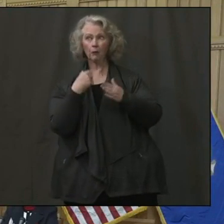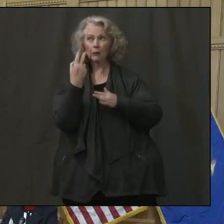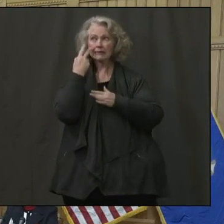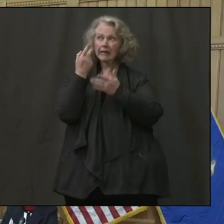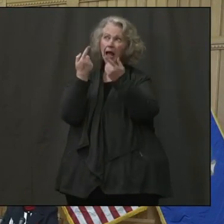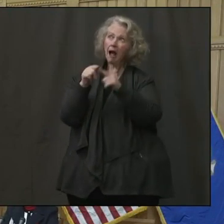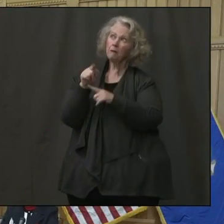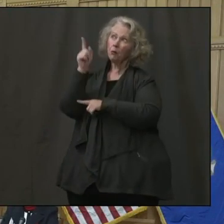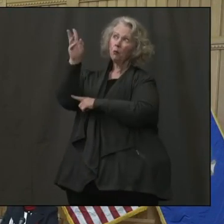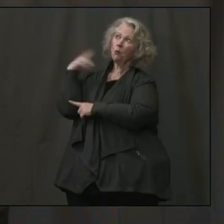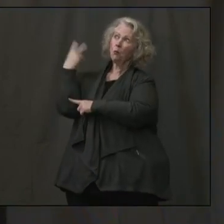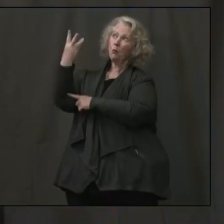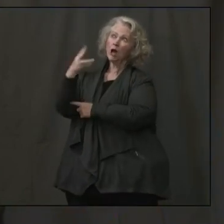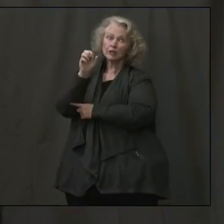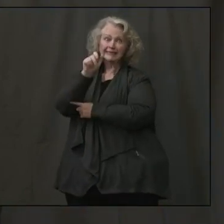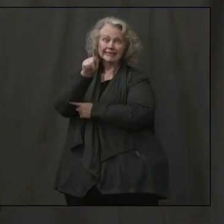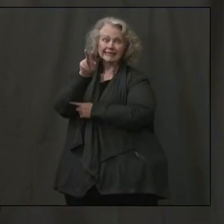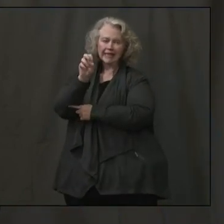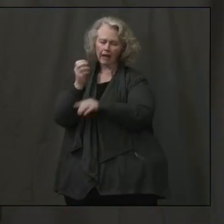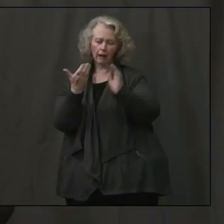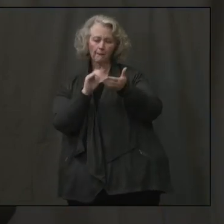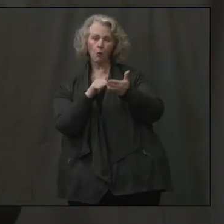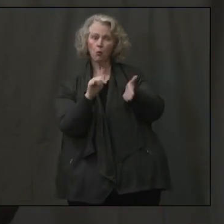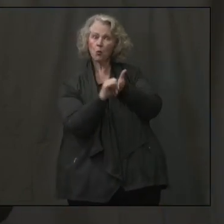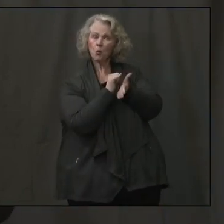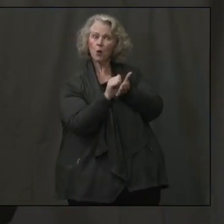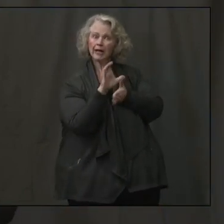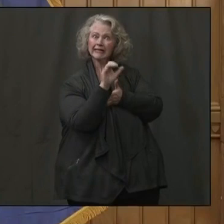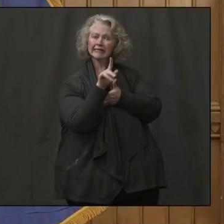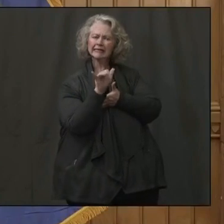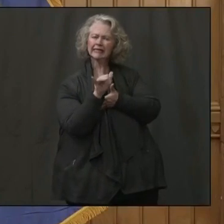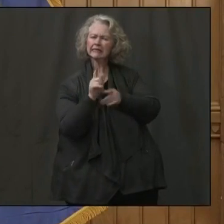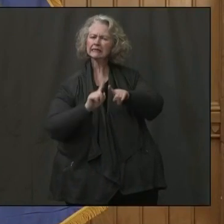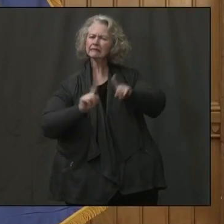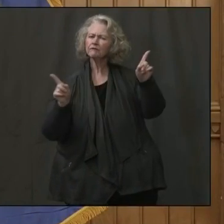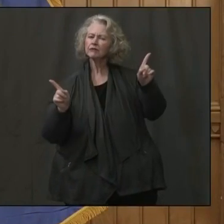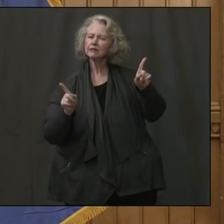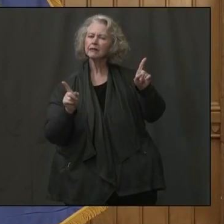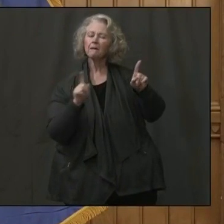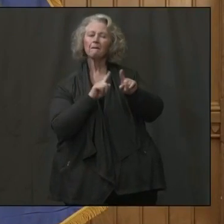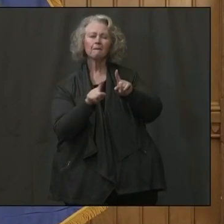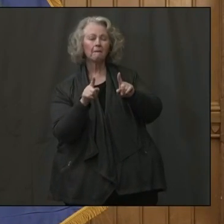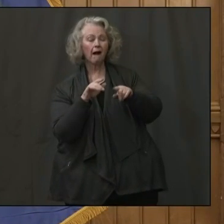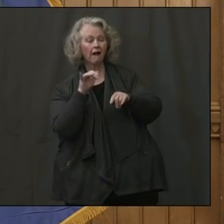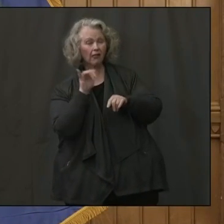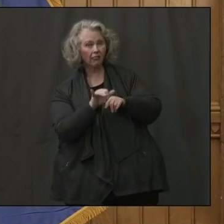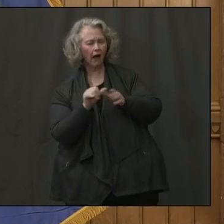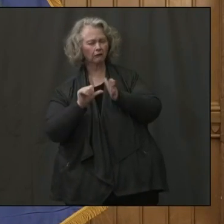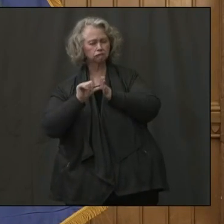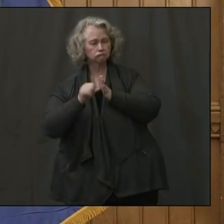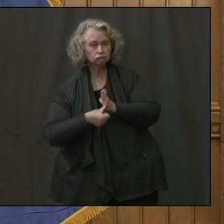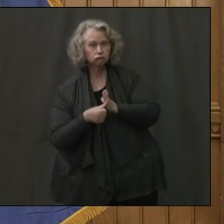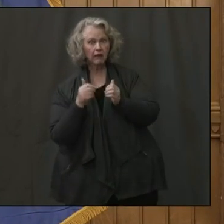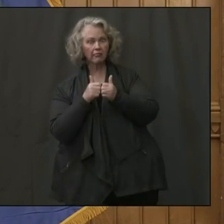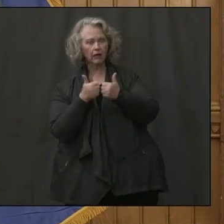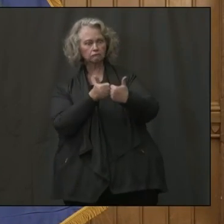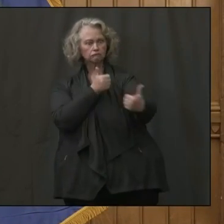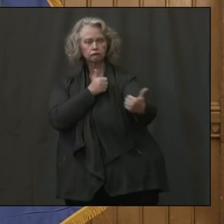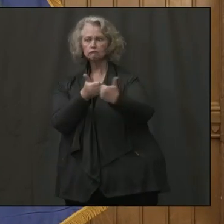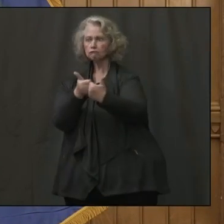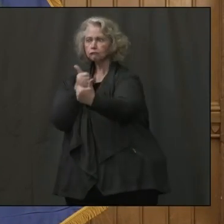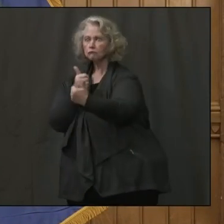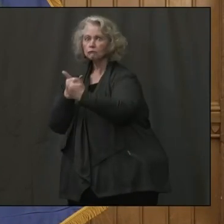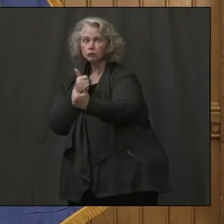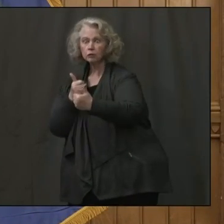New York City. And it just reminds you that social distancing and taking all of those precautions can